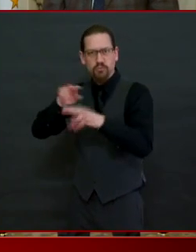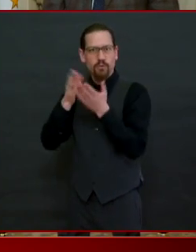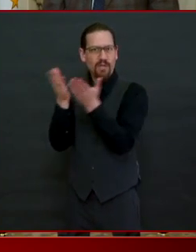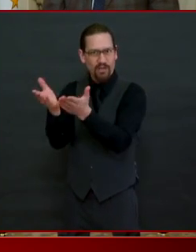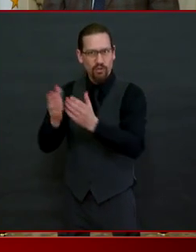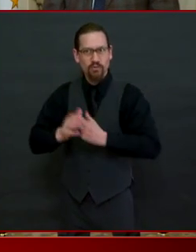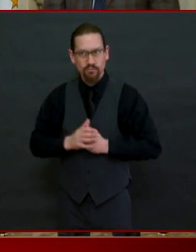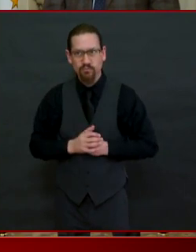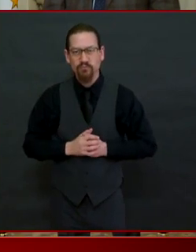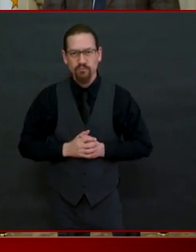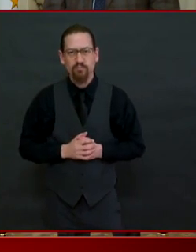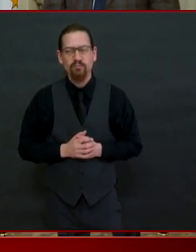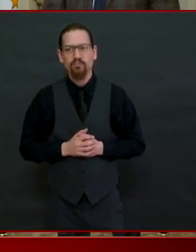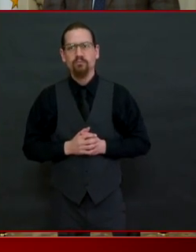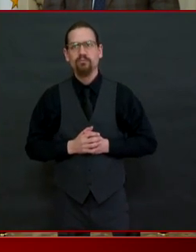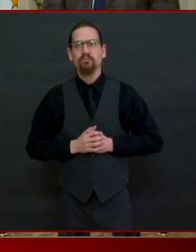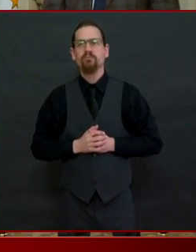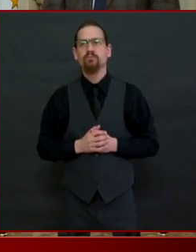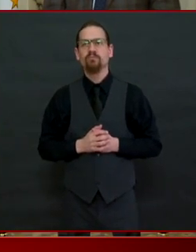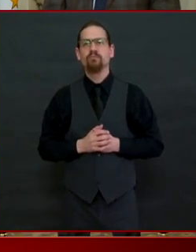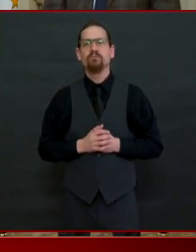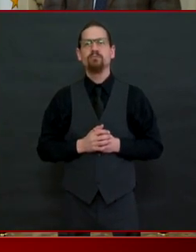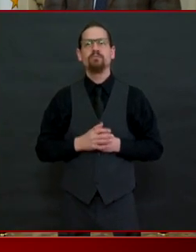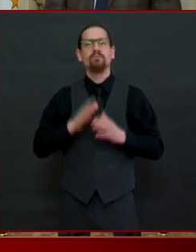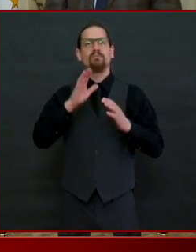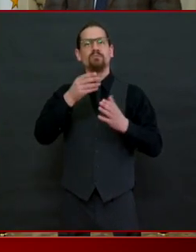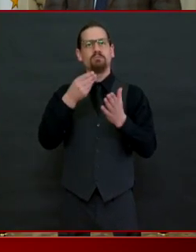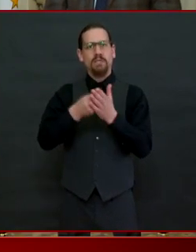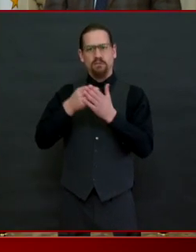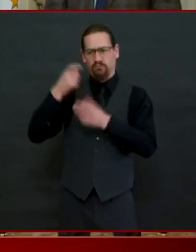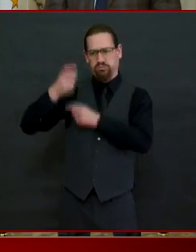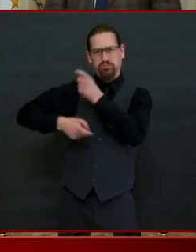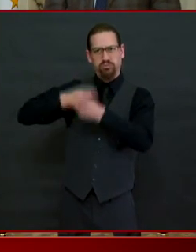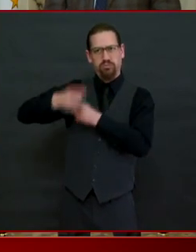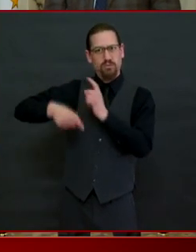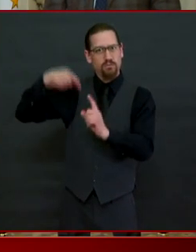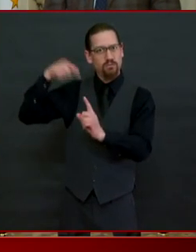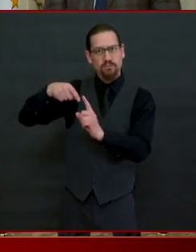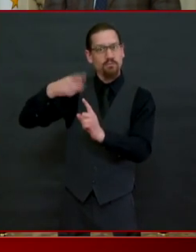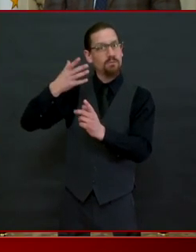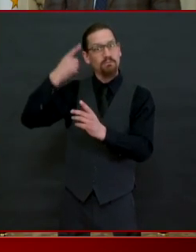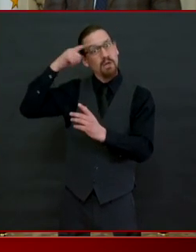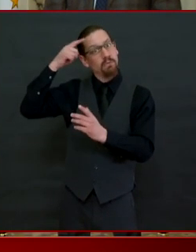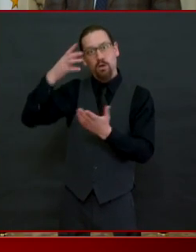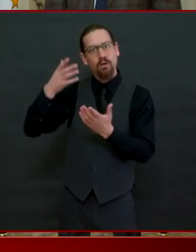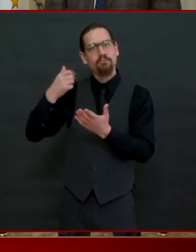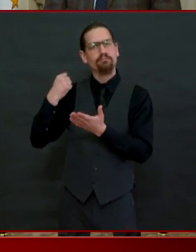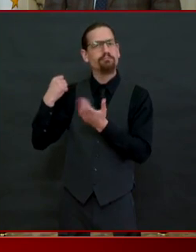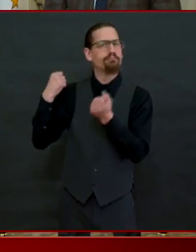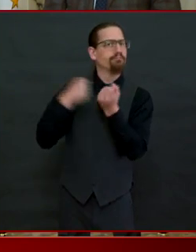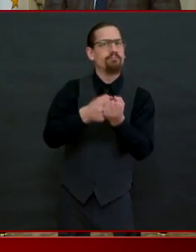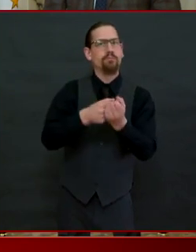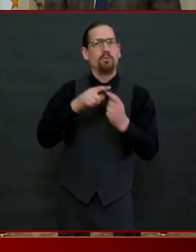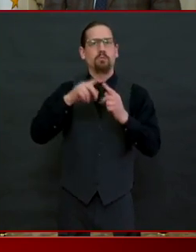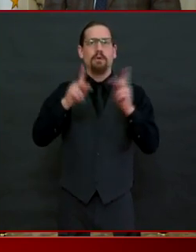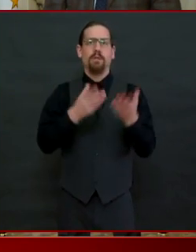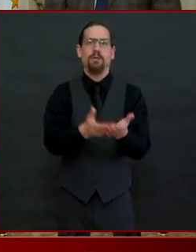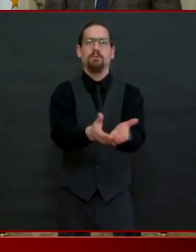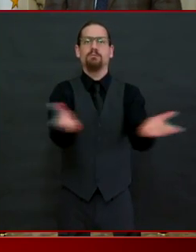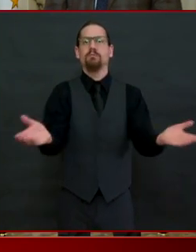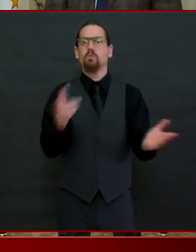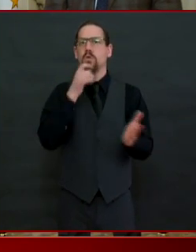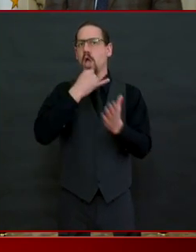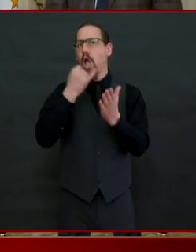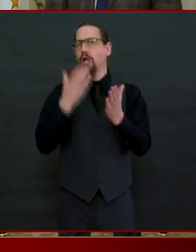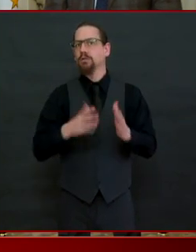i said the artists in our community are part of what make this place special so please give if you can and don't be shy about